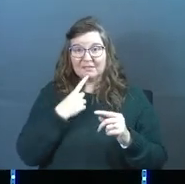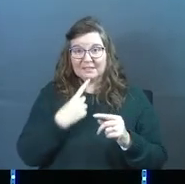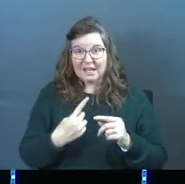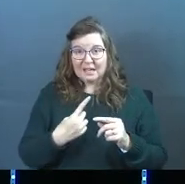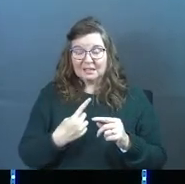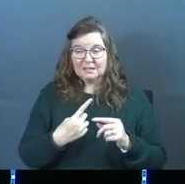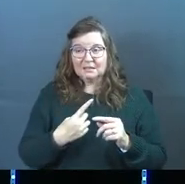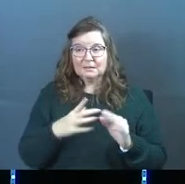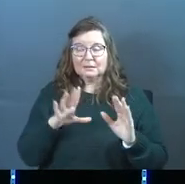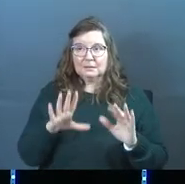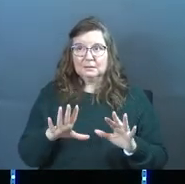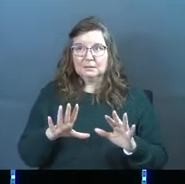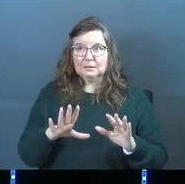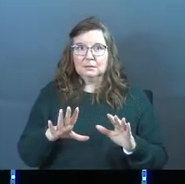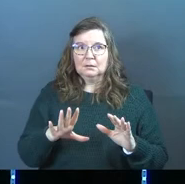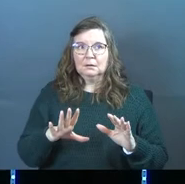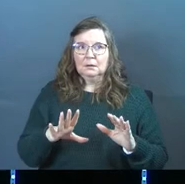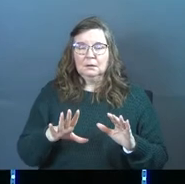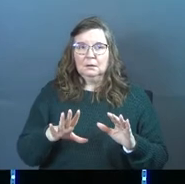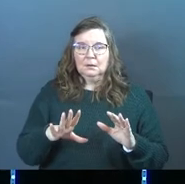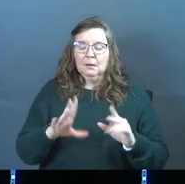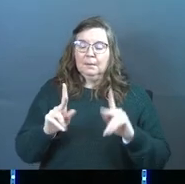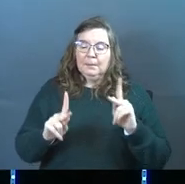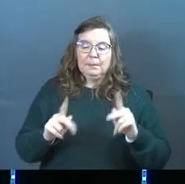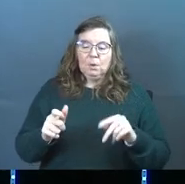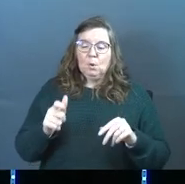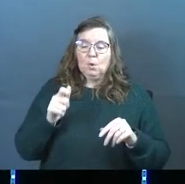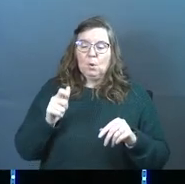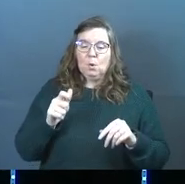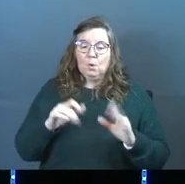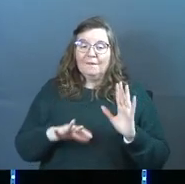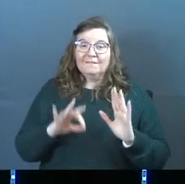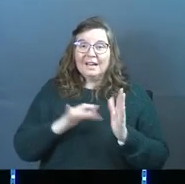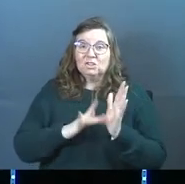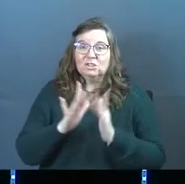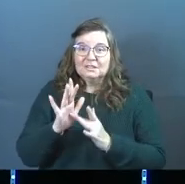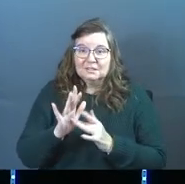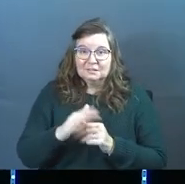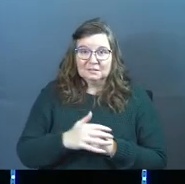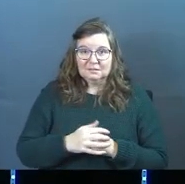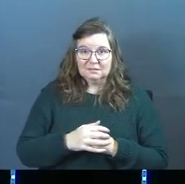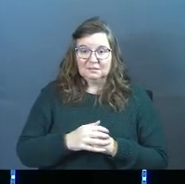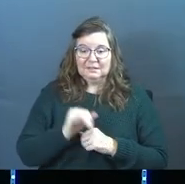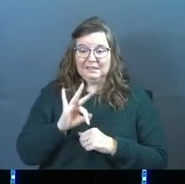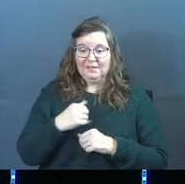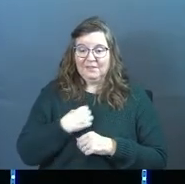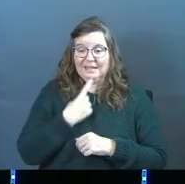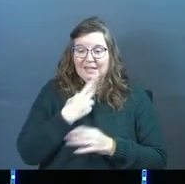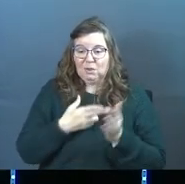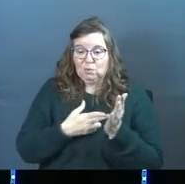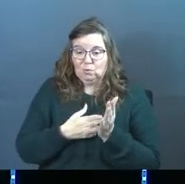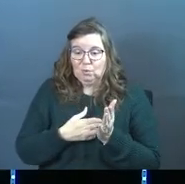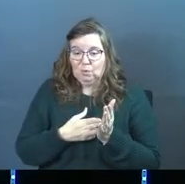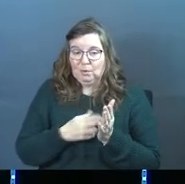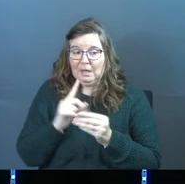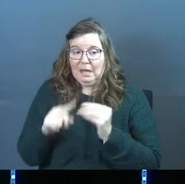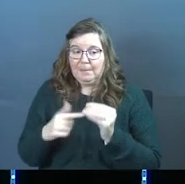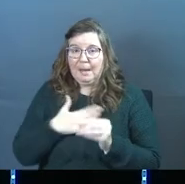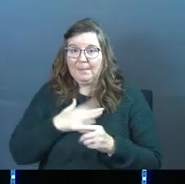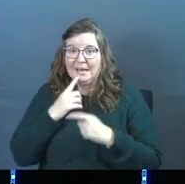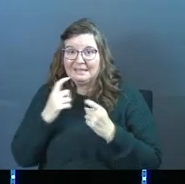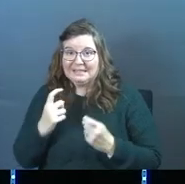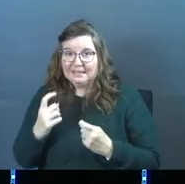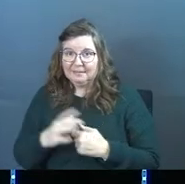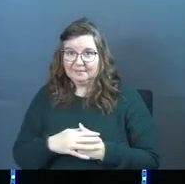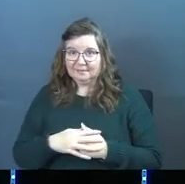said, but people won't find Jesus if I tell the truth about my